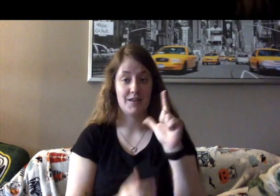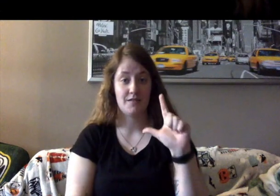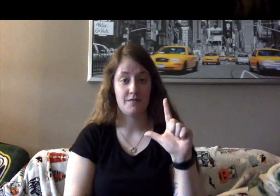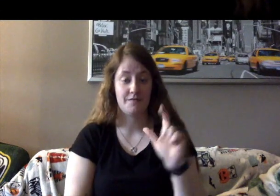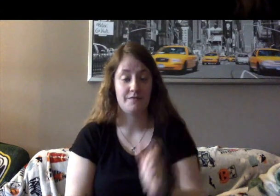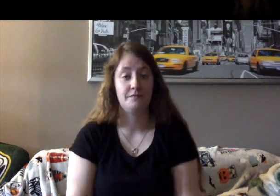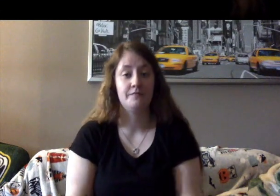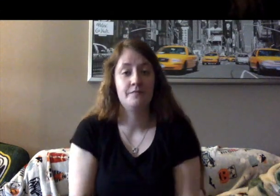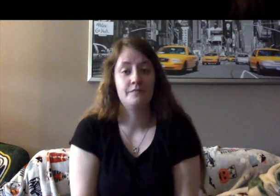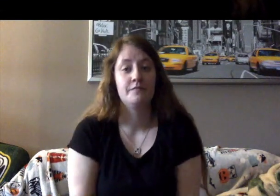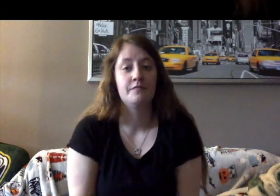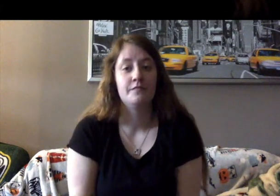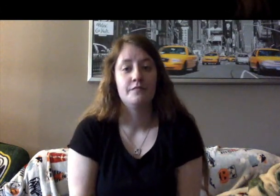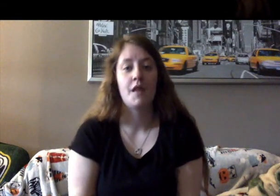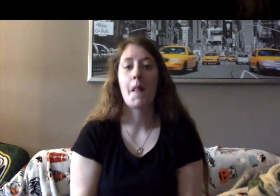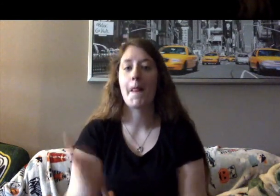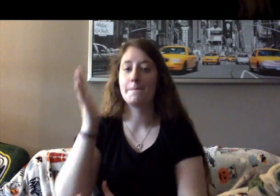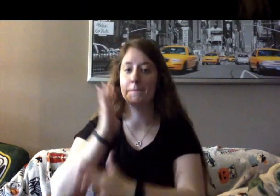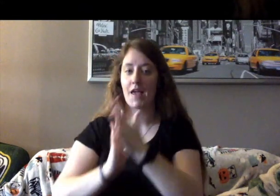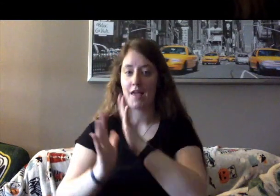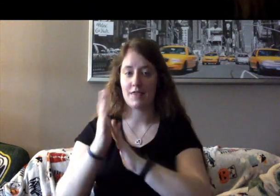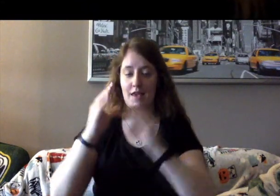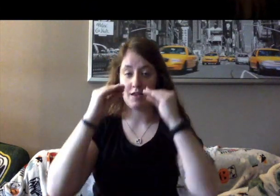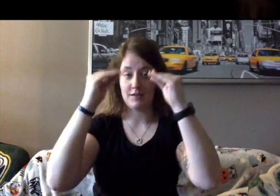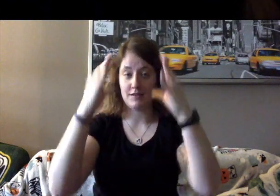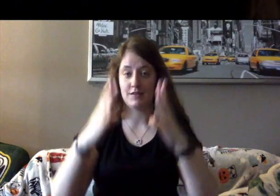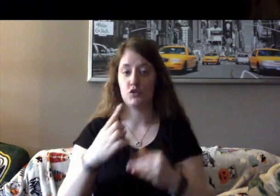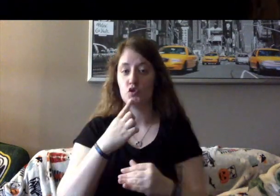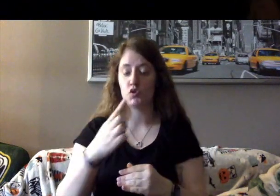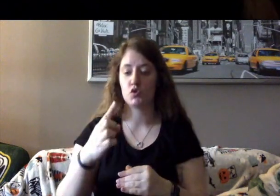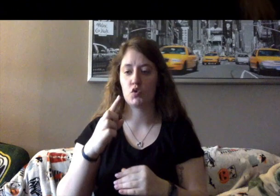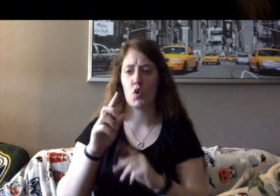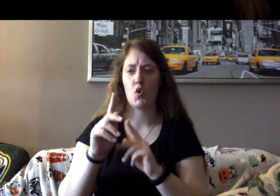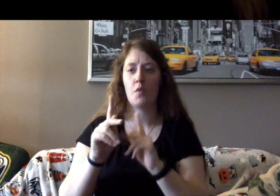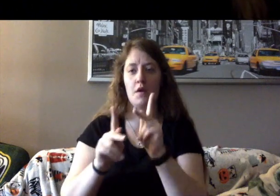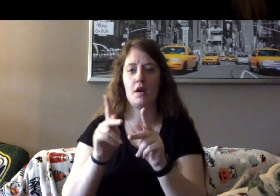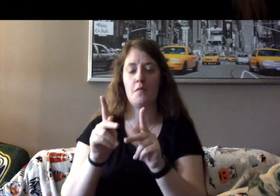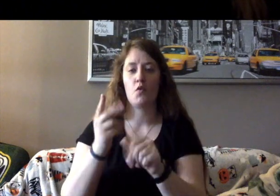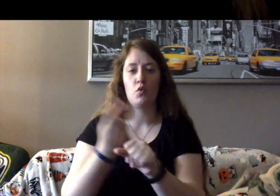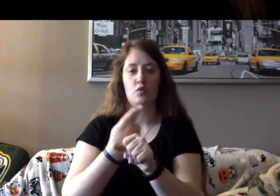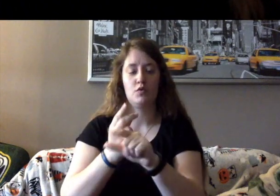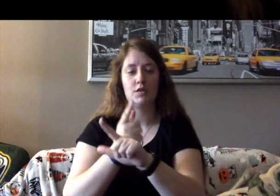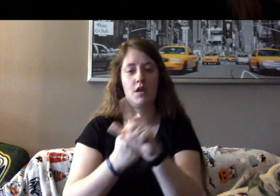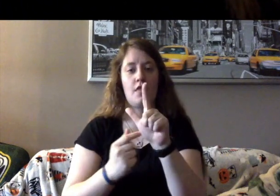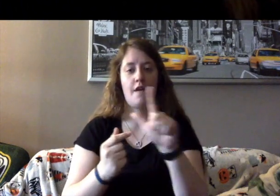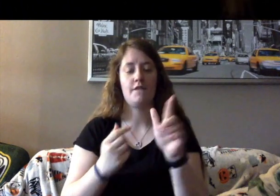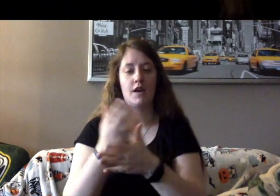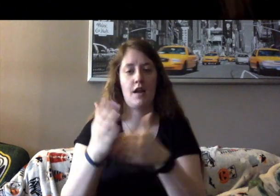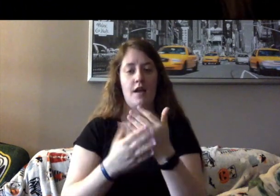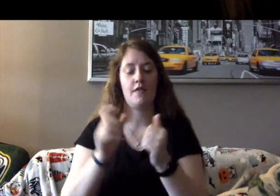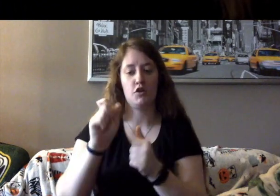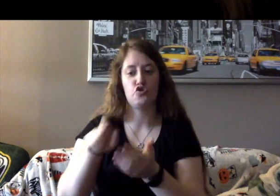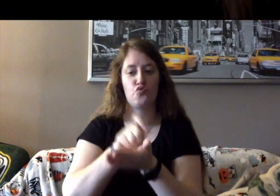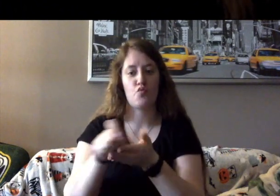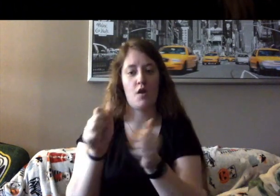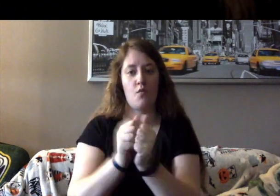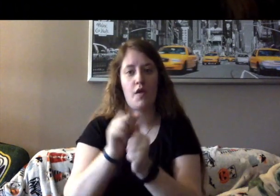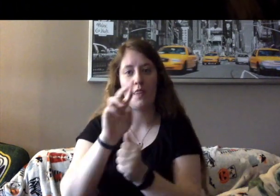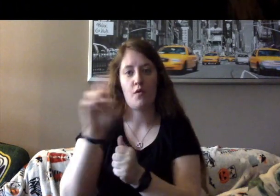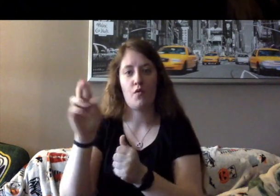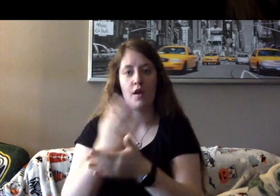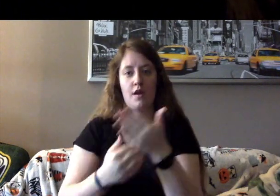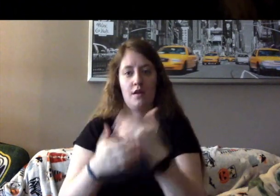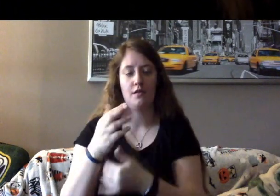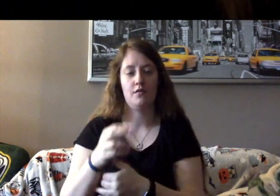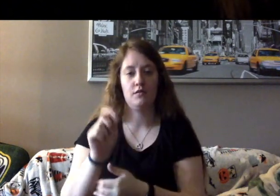Back then, teachers told left-handers they should try to write with their right hands. Ruth's right-handed penmanship was